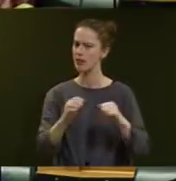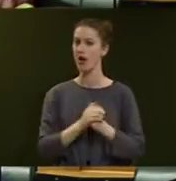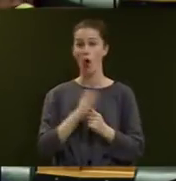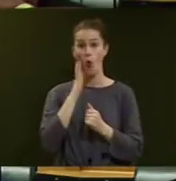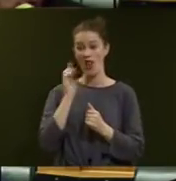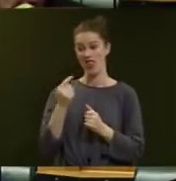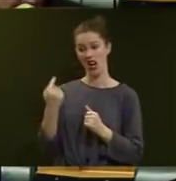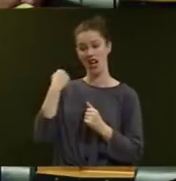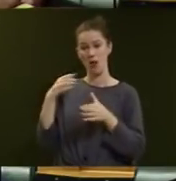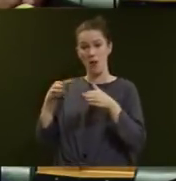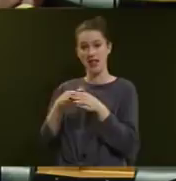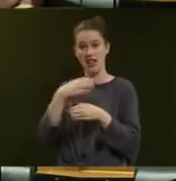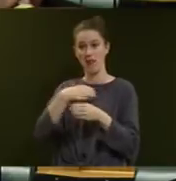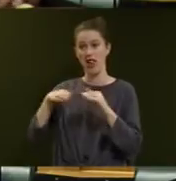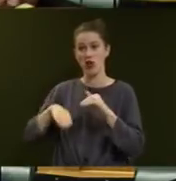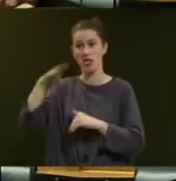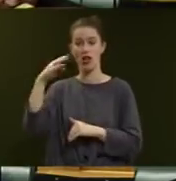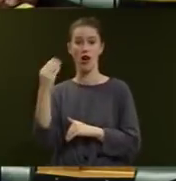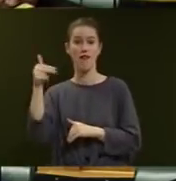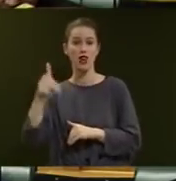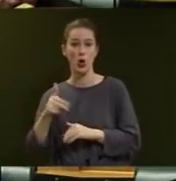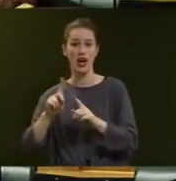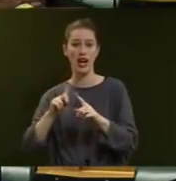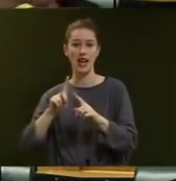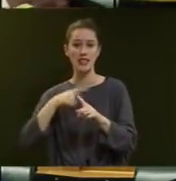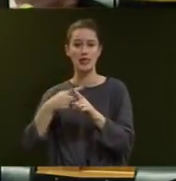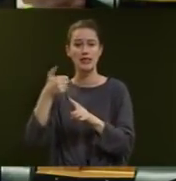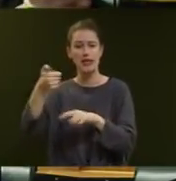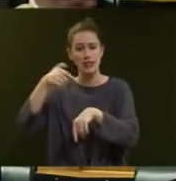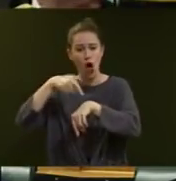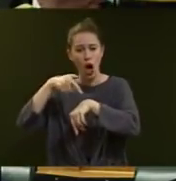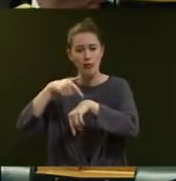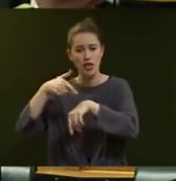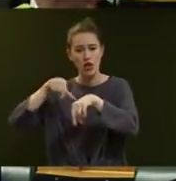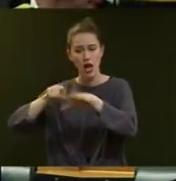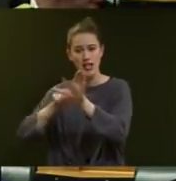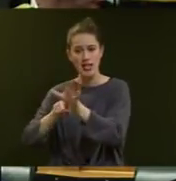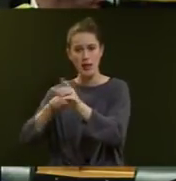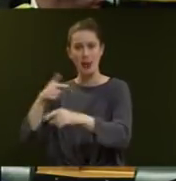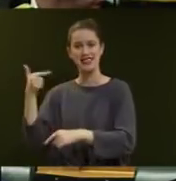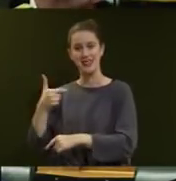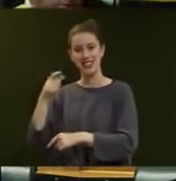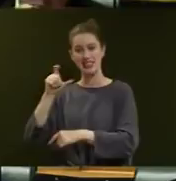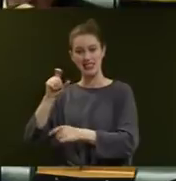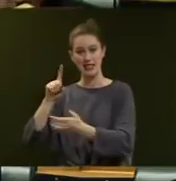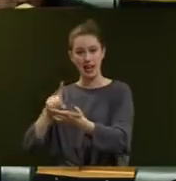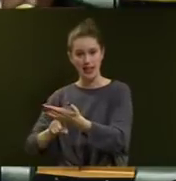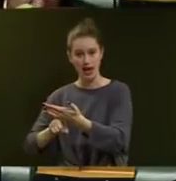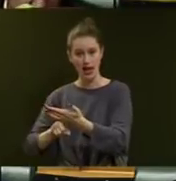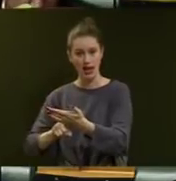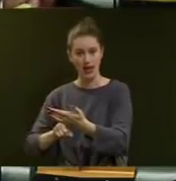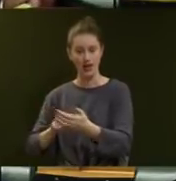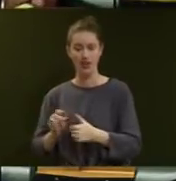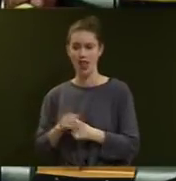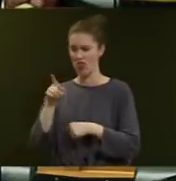that party was in Government, they increased the fuel excise six times in nine years by $0.17 per litre at